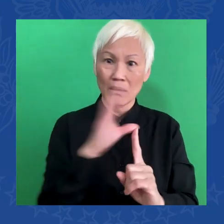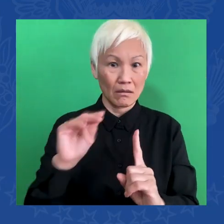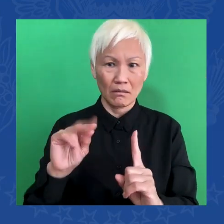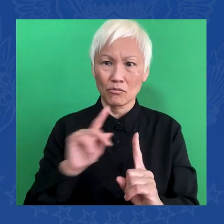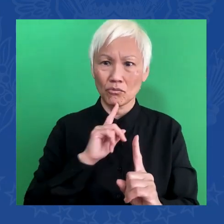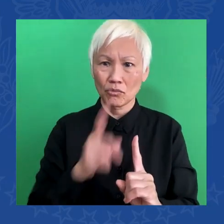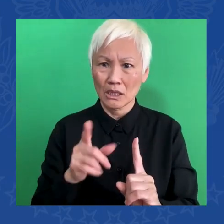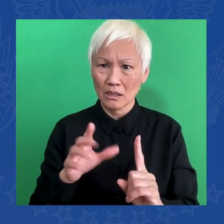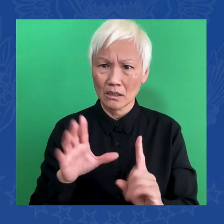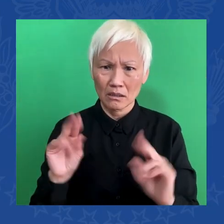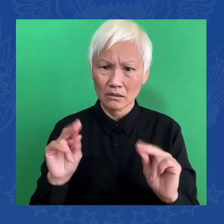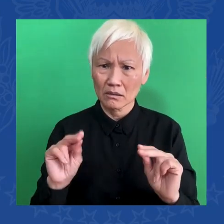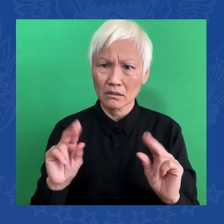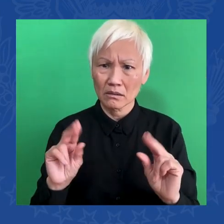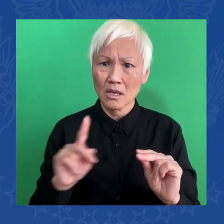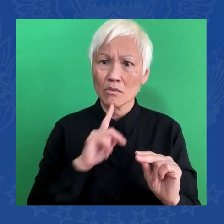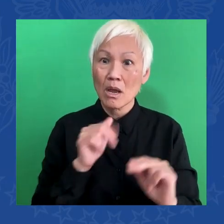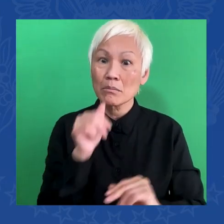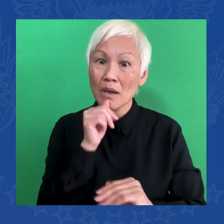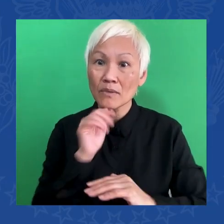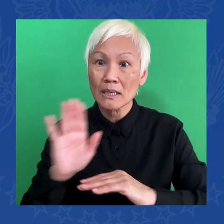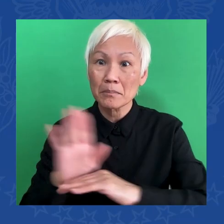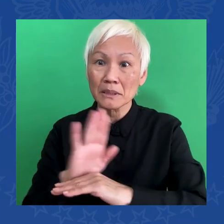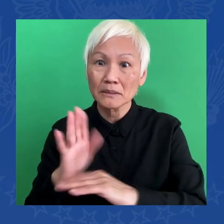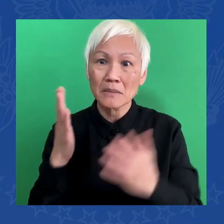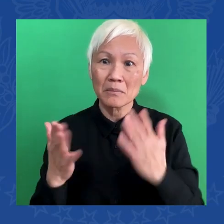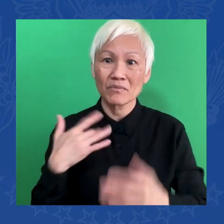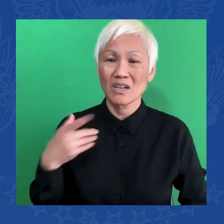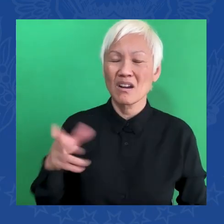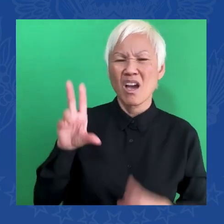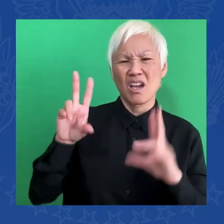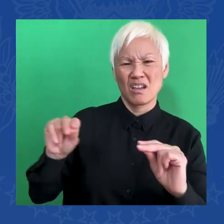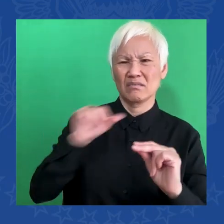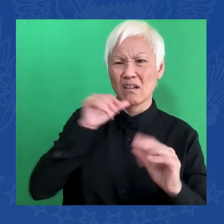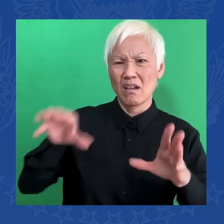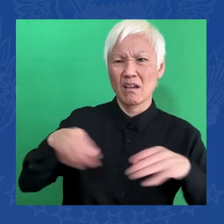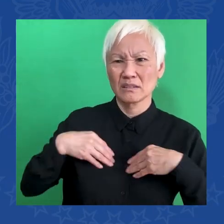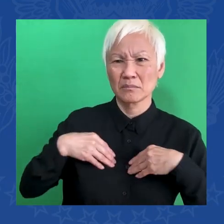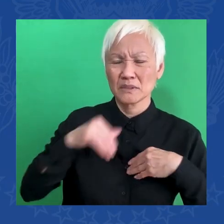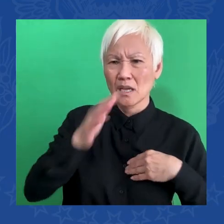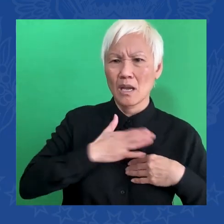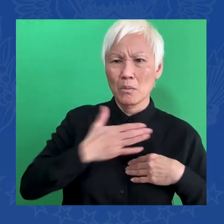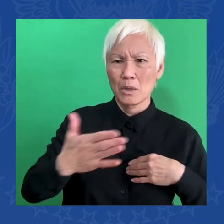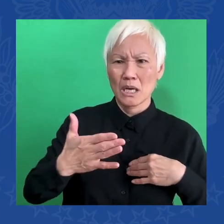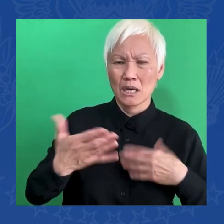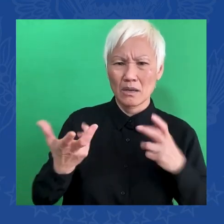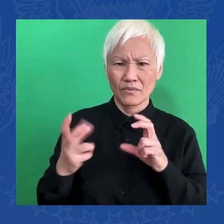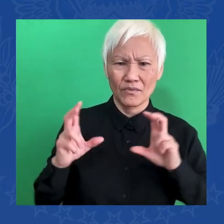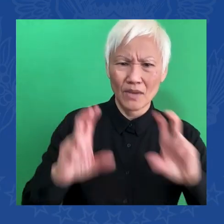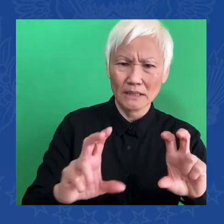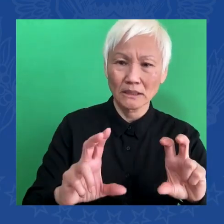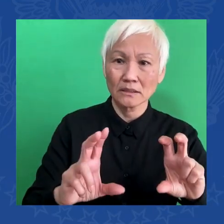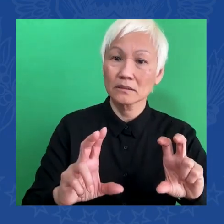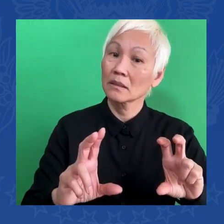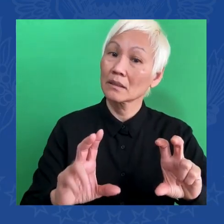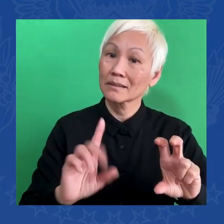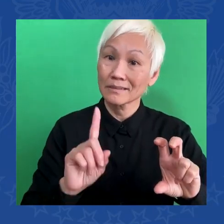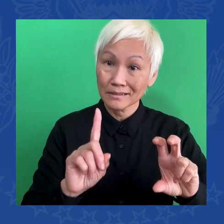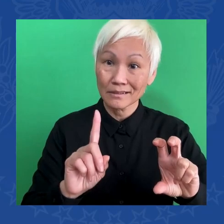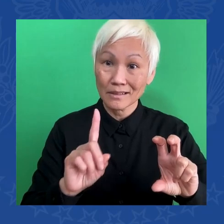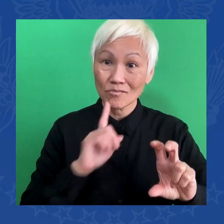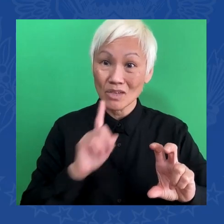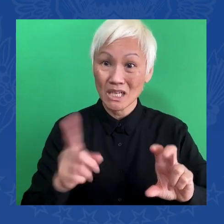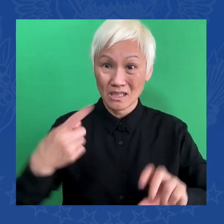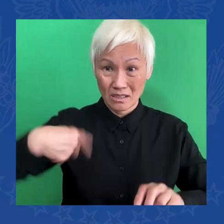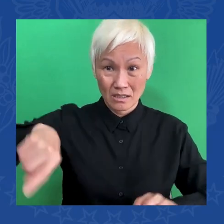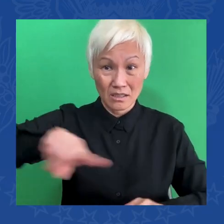to sink a lot of money into trying to solve. Ideas so audacious that people say, it just might